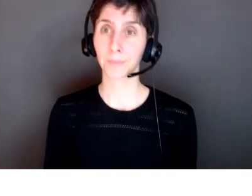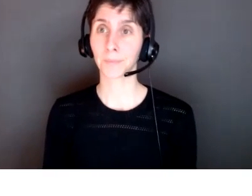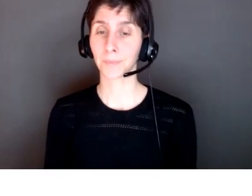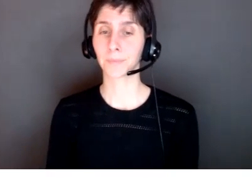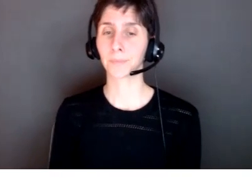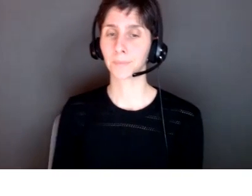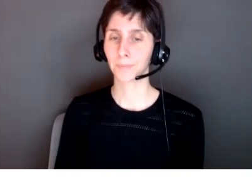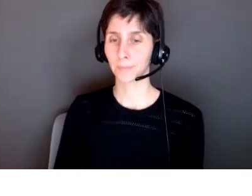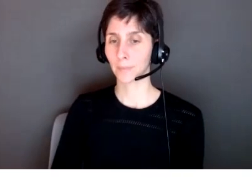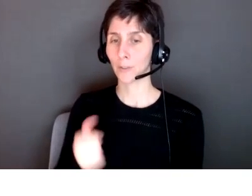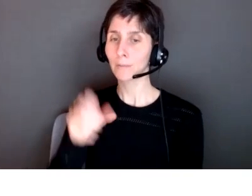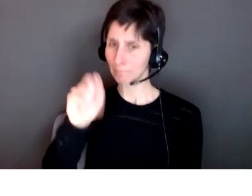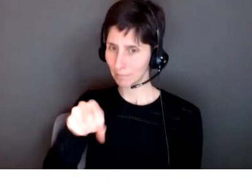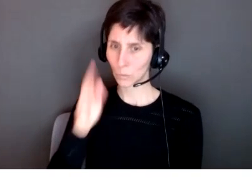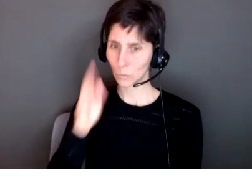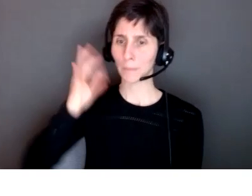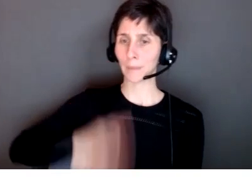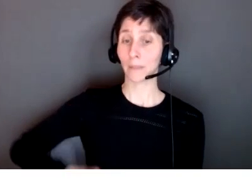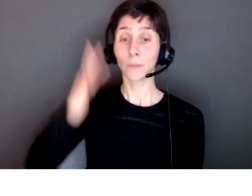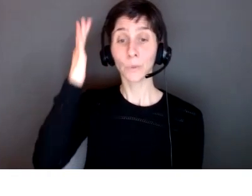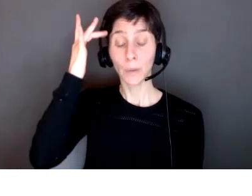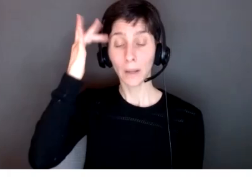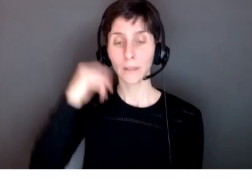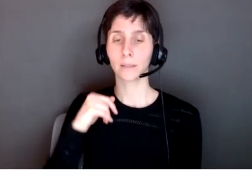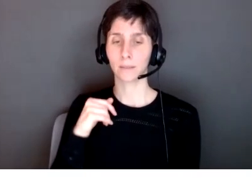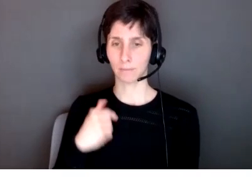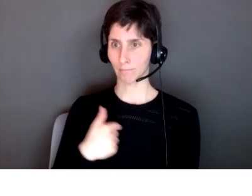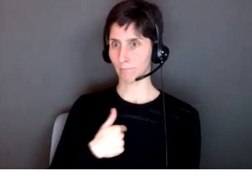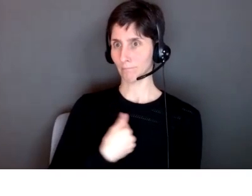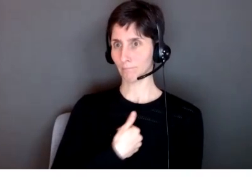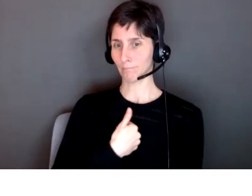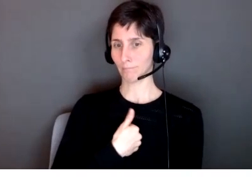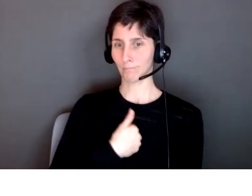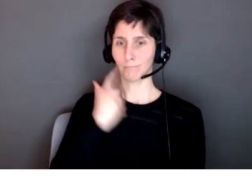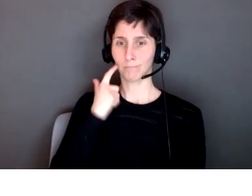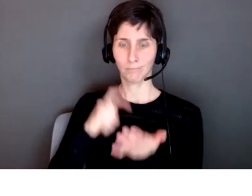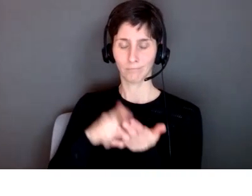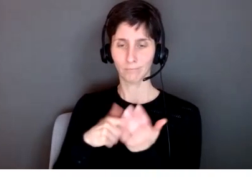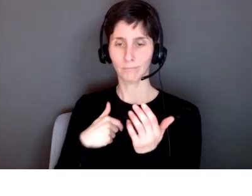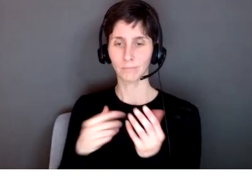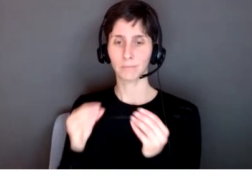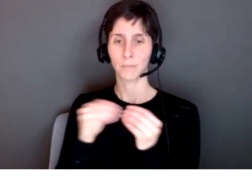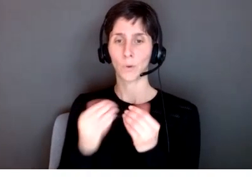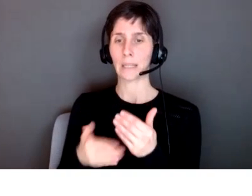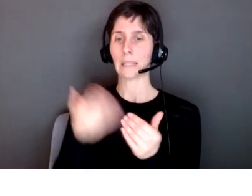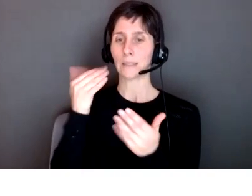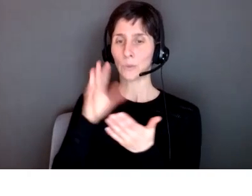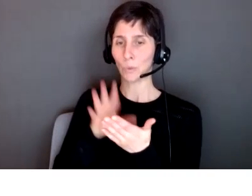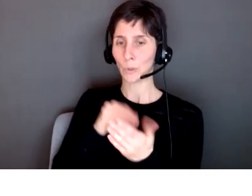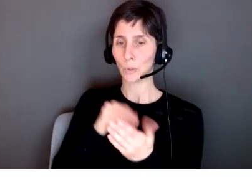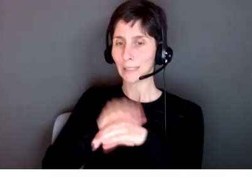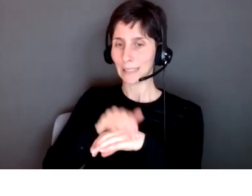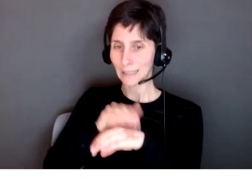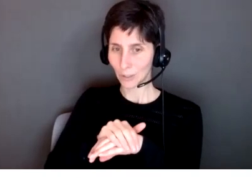yes i think that will benefit because i myself find that easy to learn english